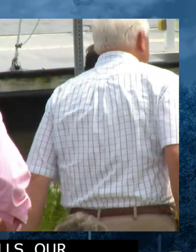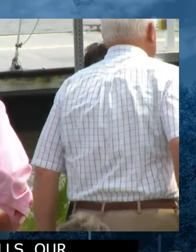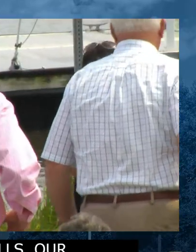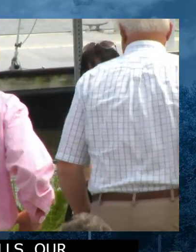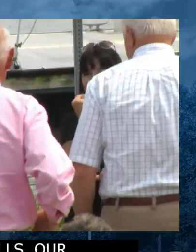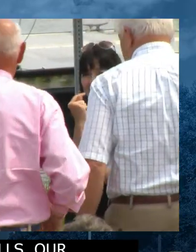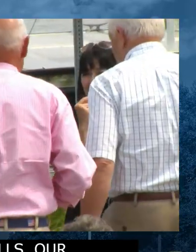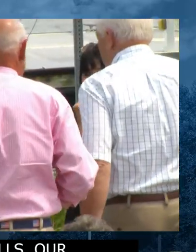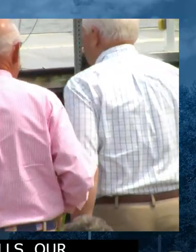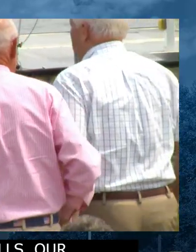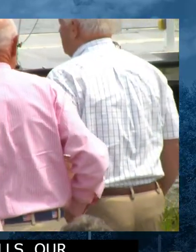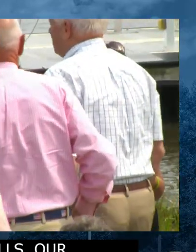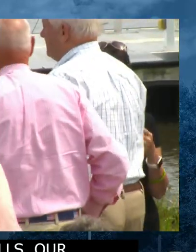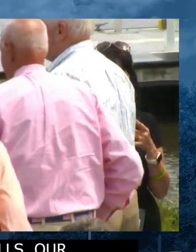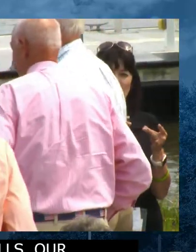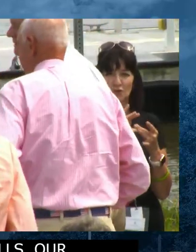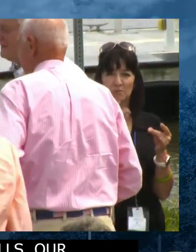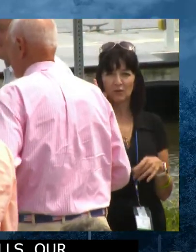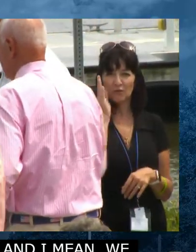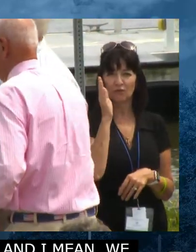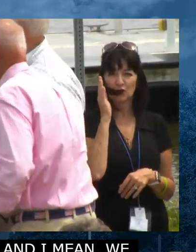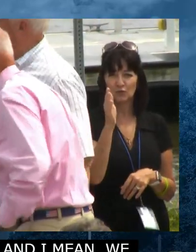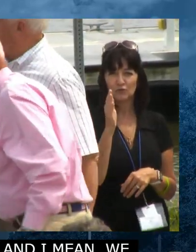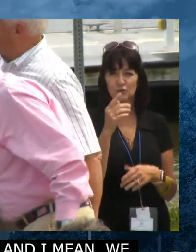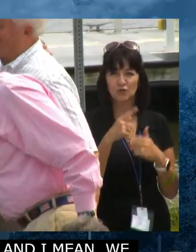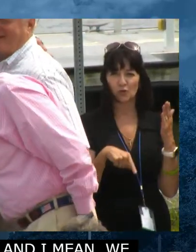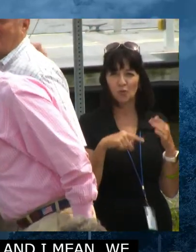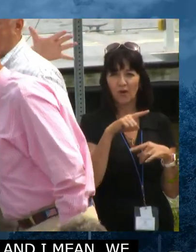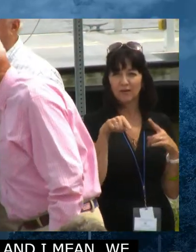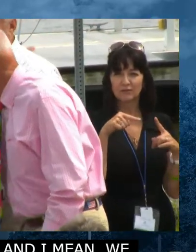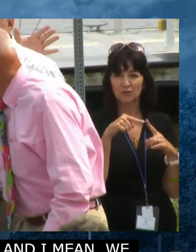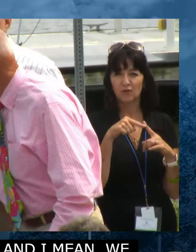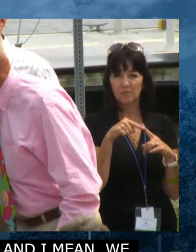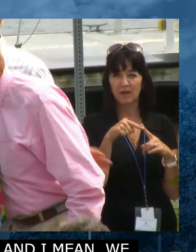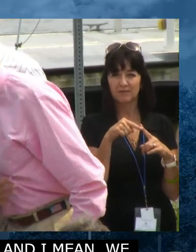This is this is what it's all about. If you can all join us up here. This